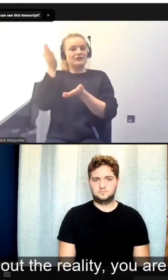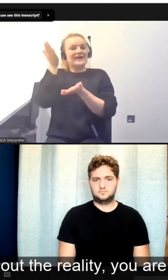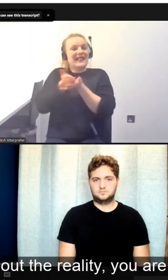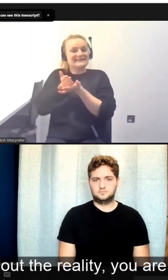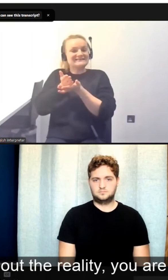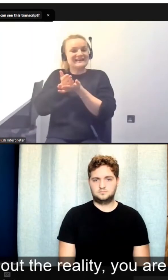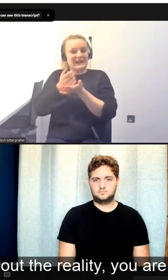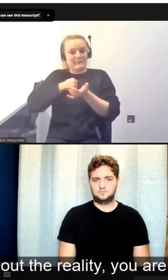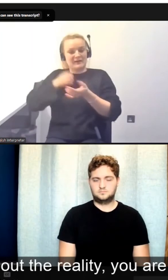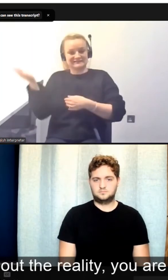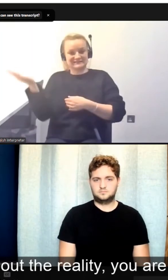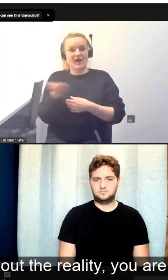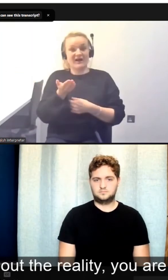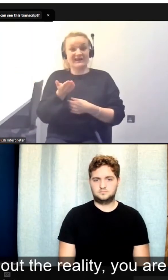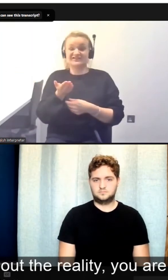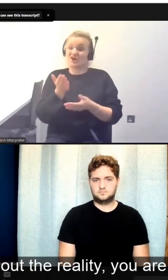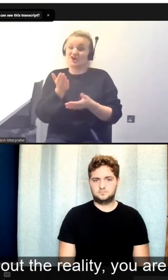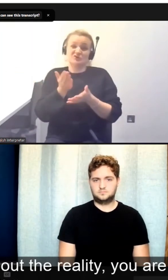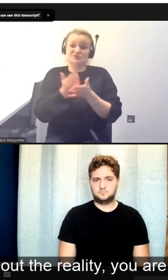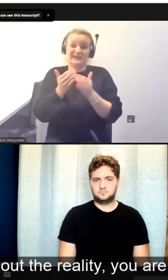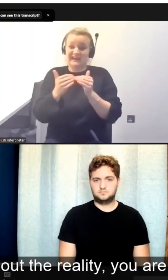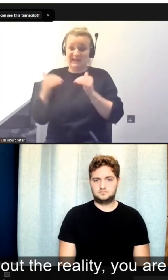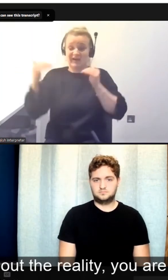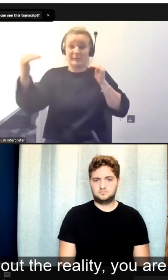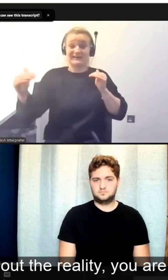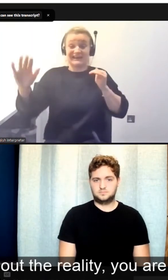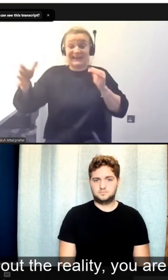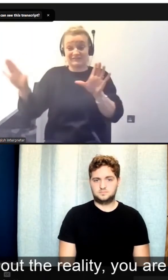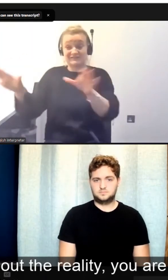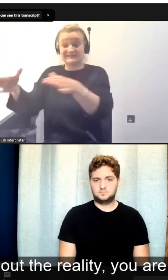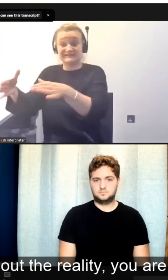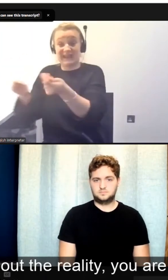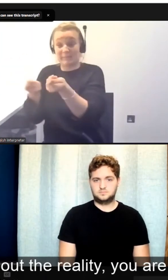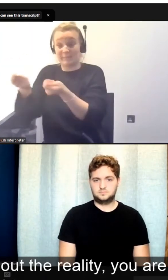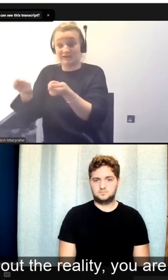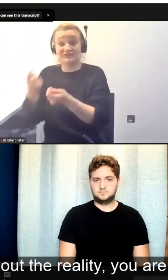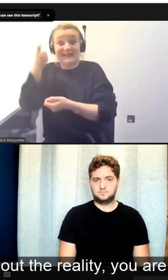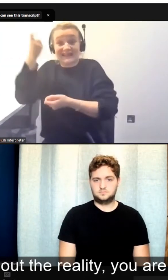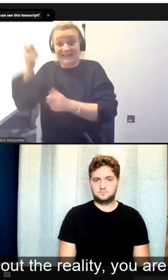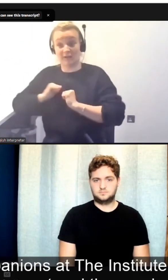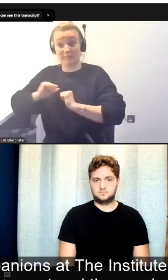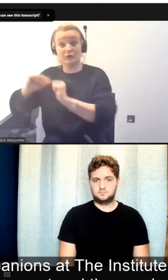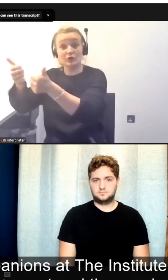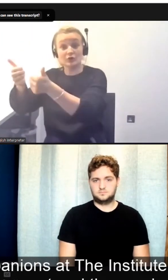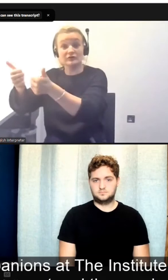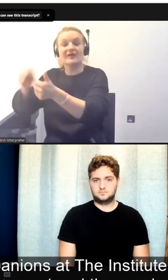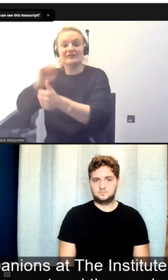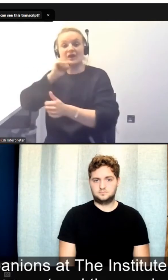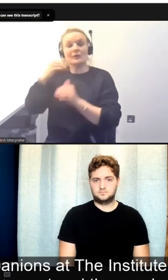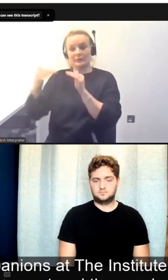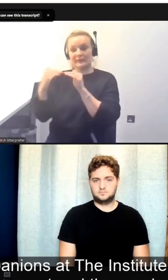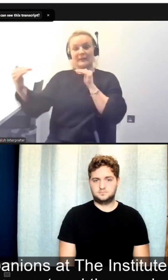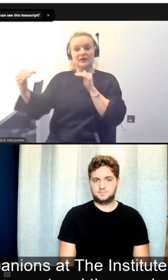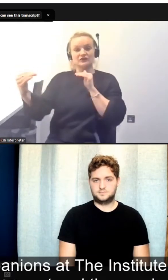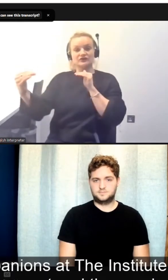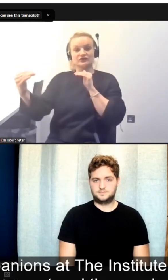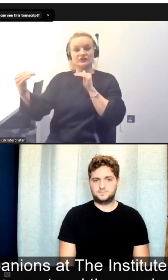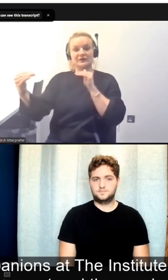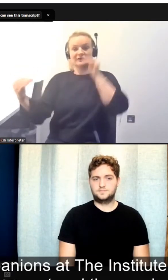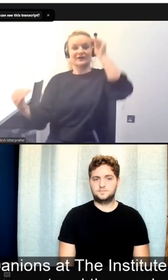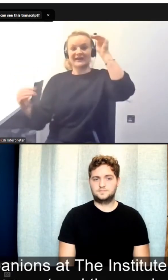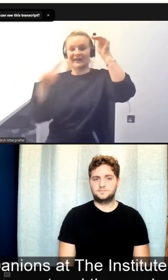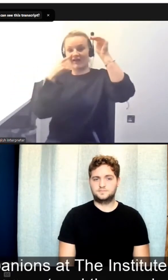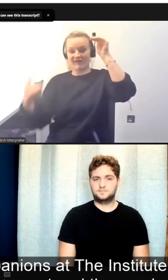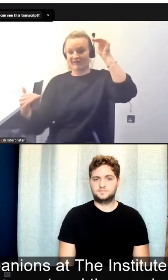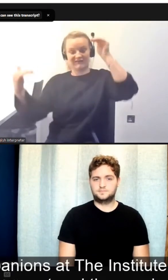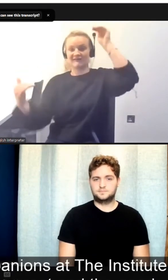as good as the team you manage think you are. And we had a